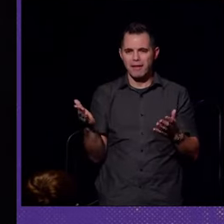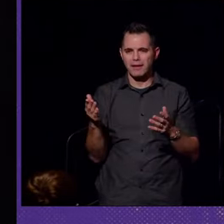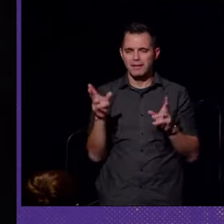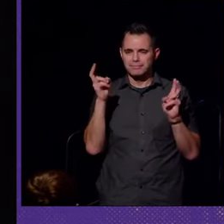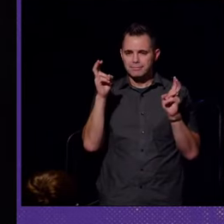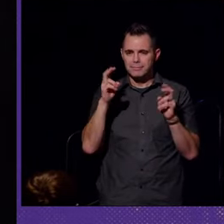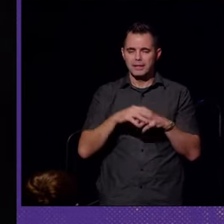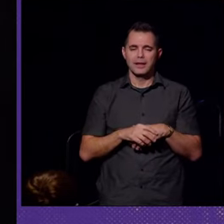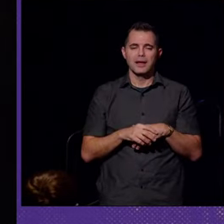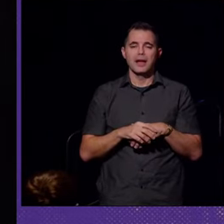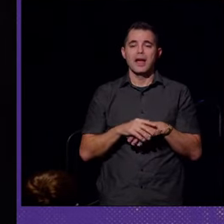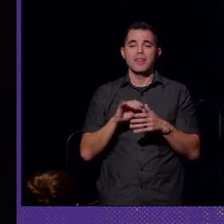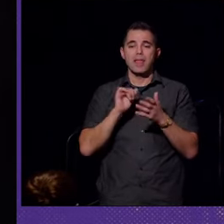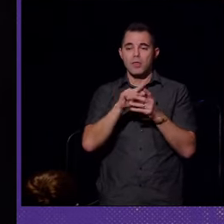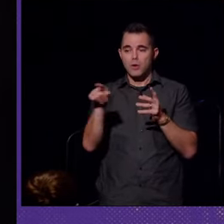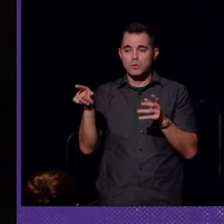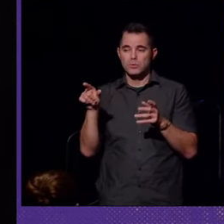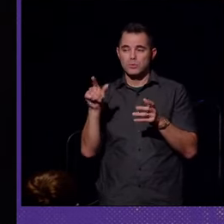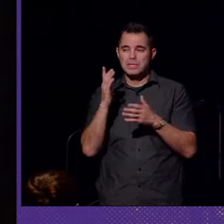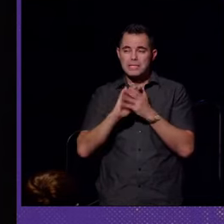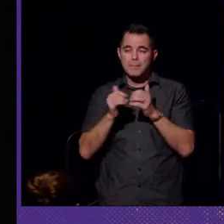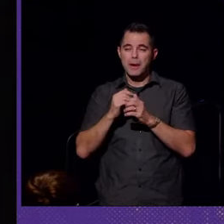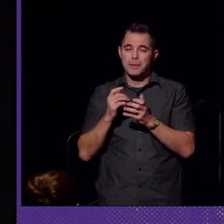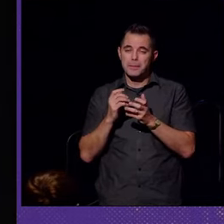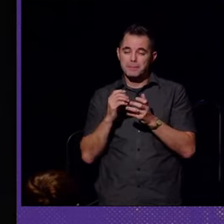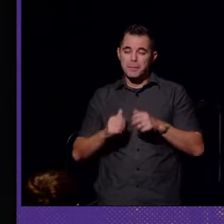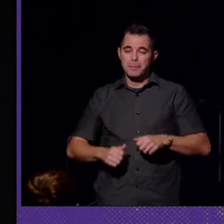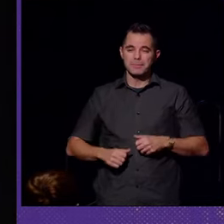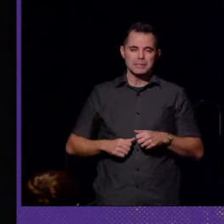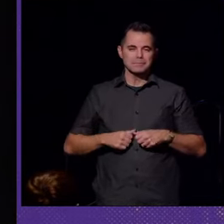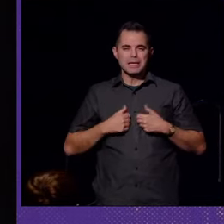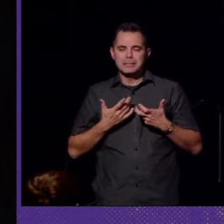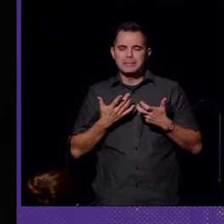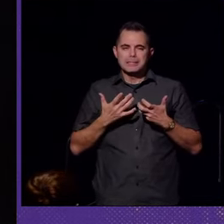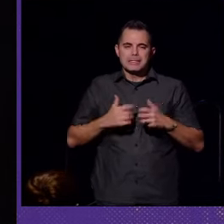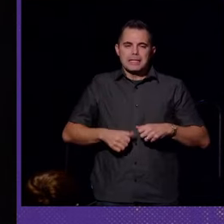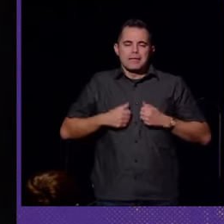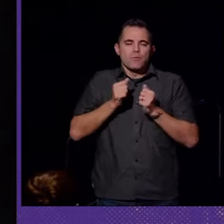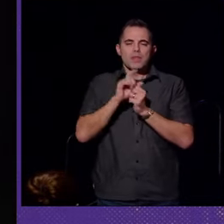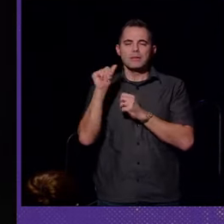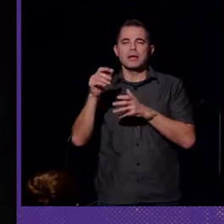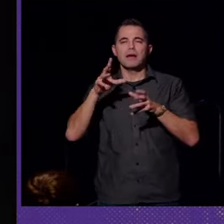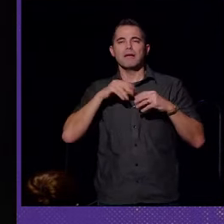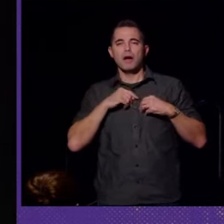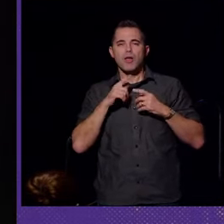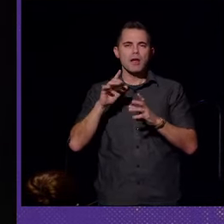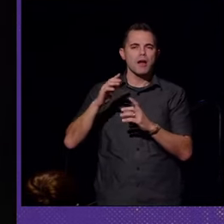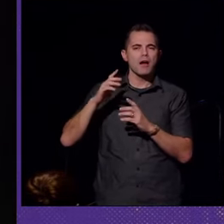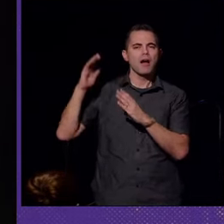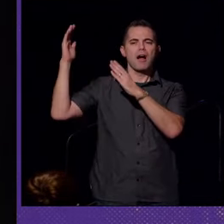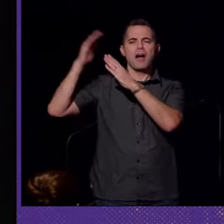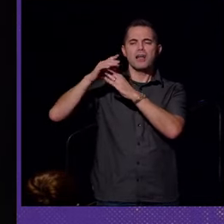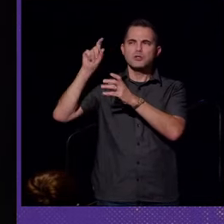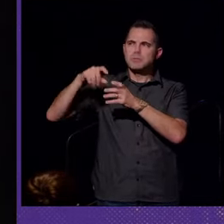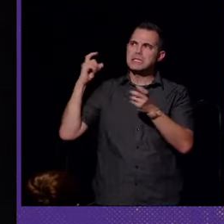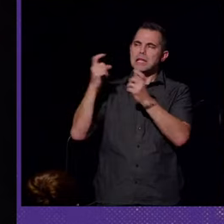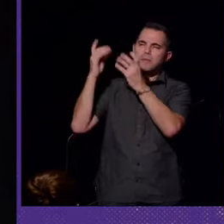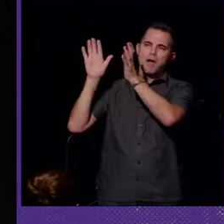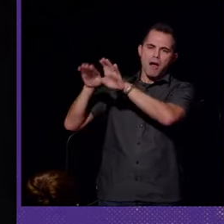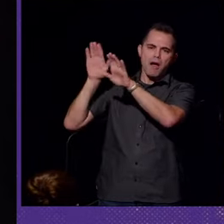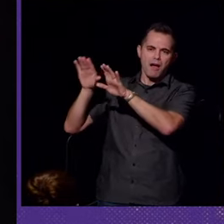and that those who somehow manage to live with a disability are exceptional and should be celebrated.